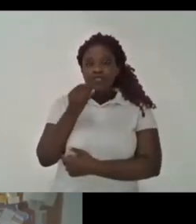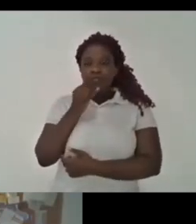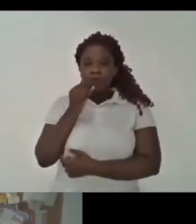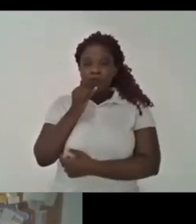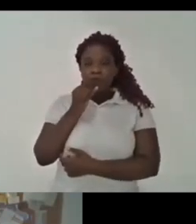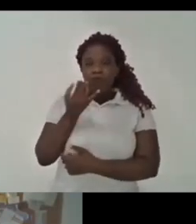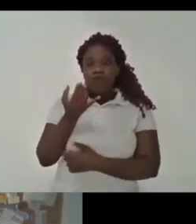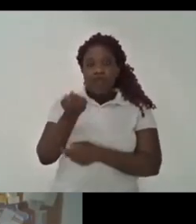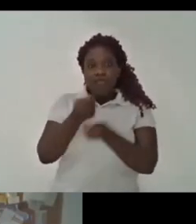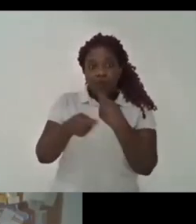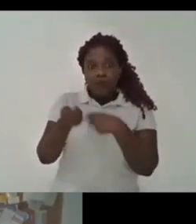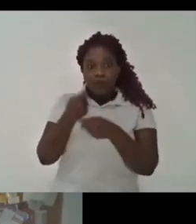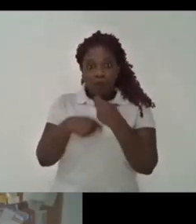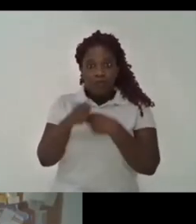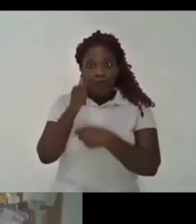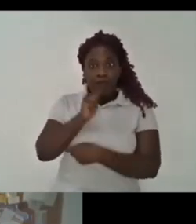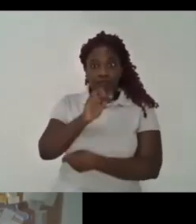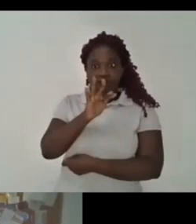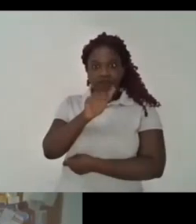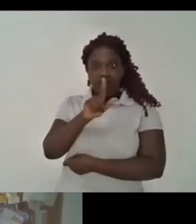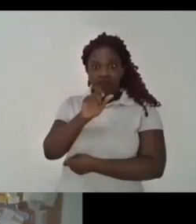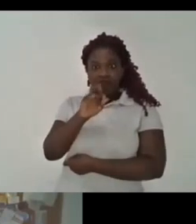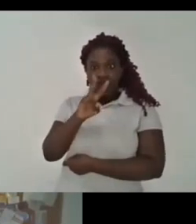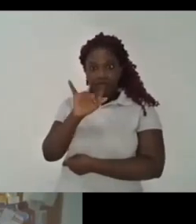direct and indirect